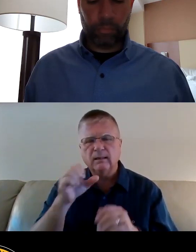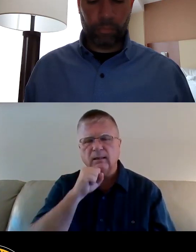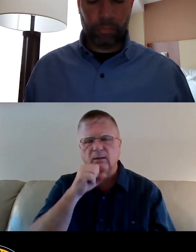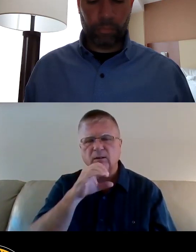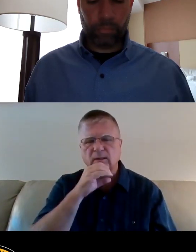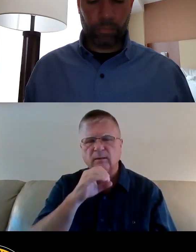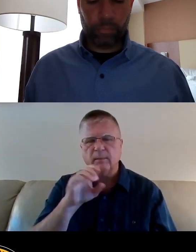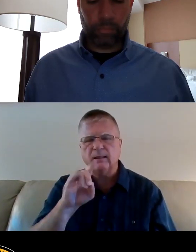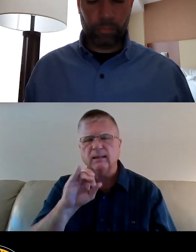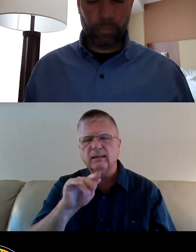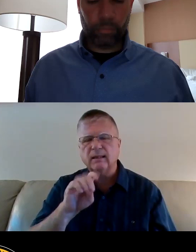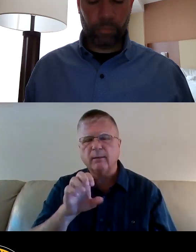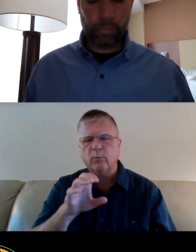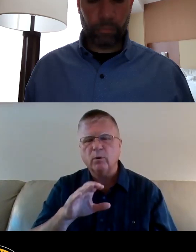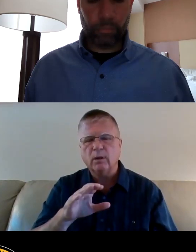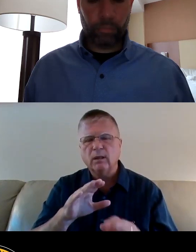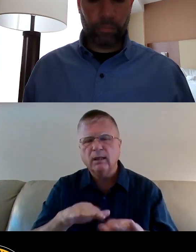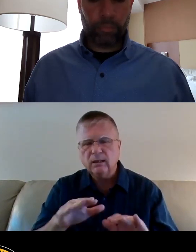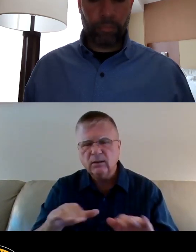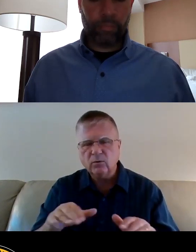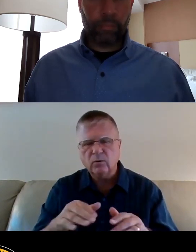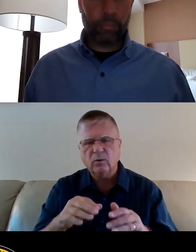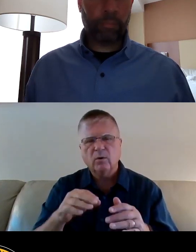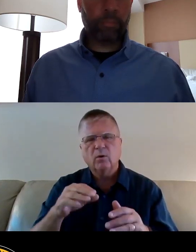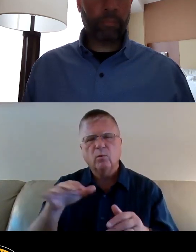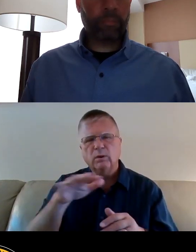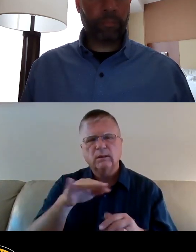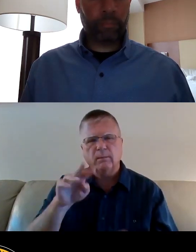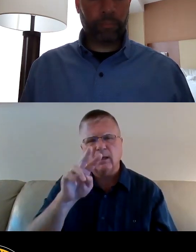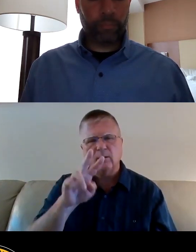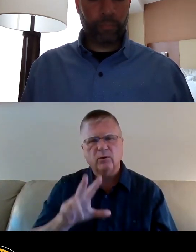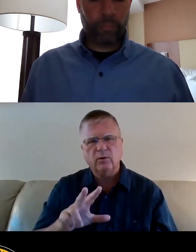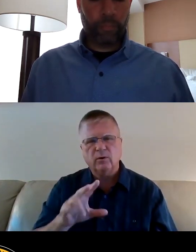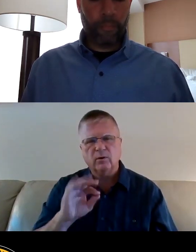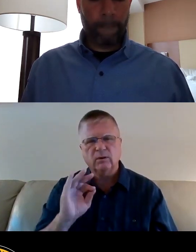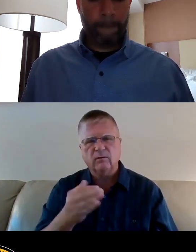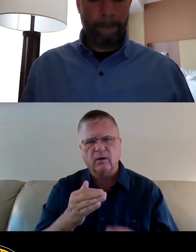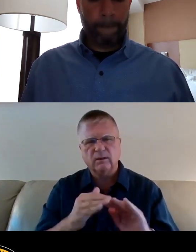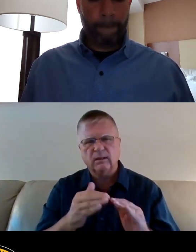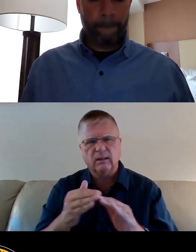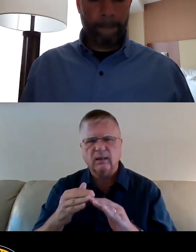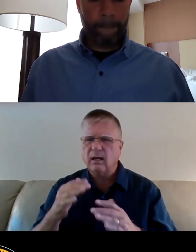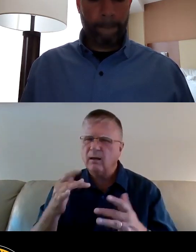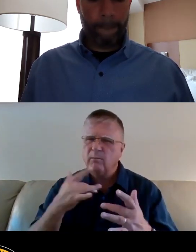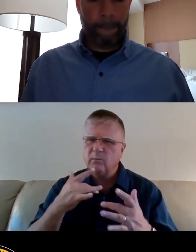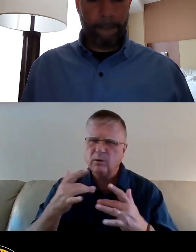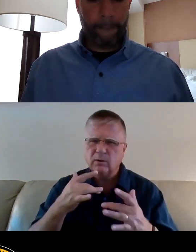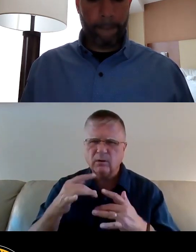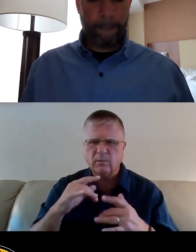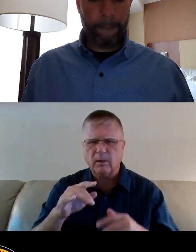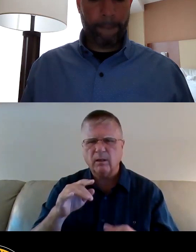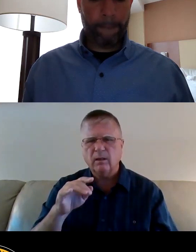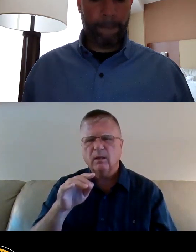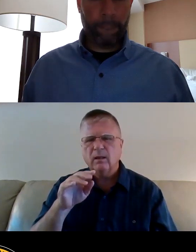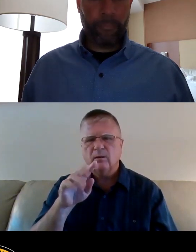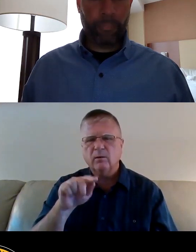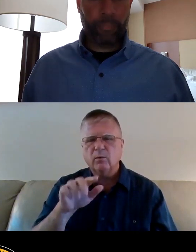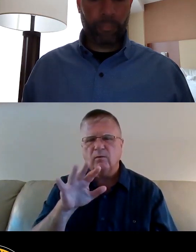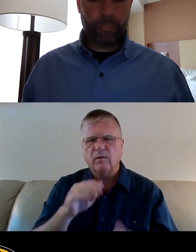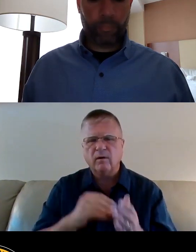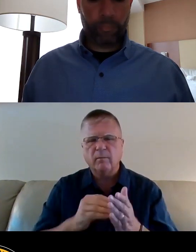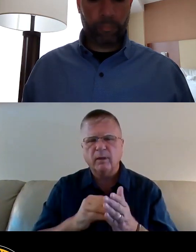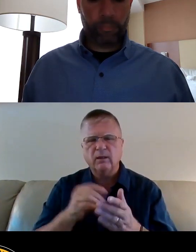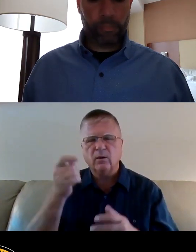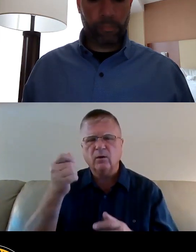two-thirds of our city. I am particularly troubled by the 2.5 million grant that's going to one Pittsburgh.